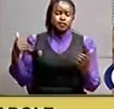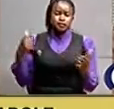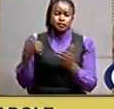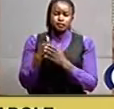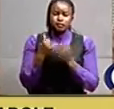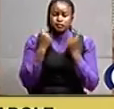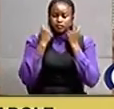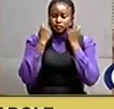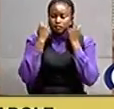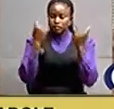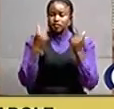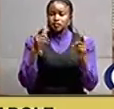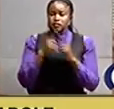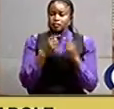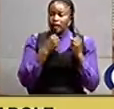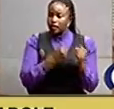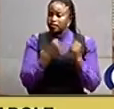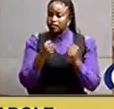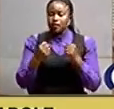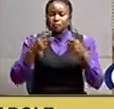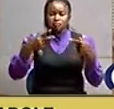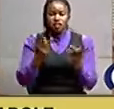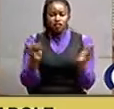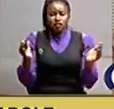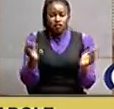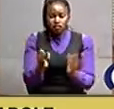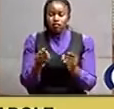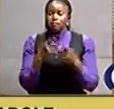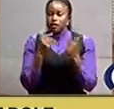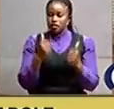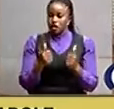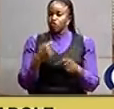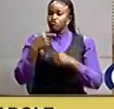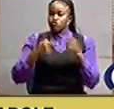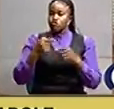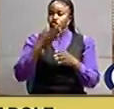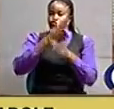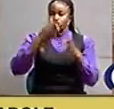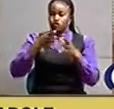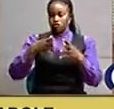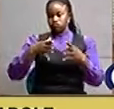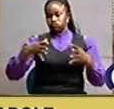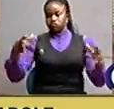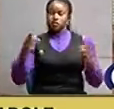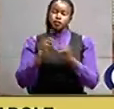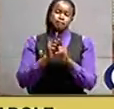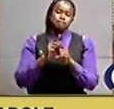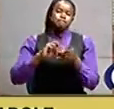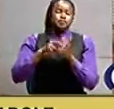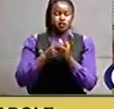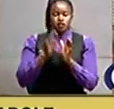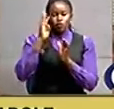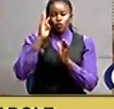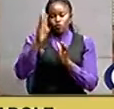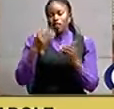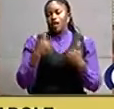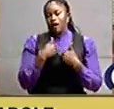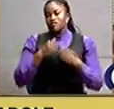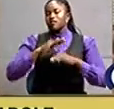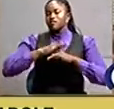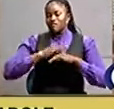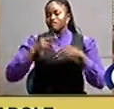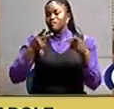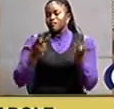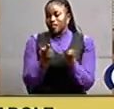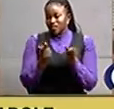space um but now that it is being renovated we shall be having enough space where we shall be having